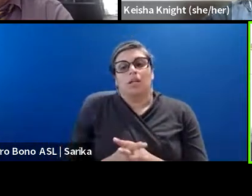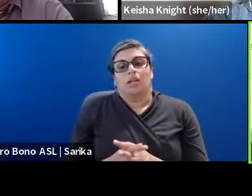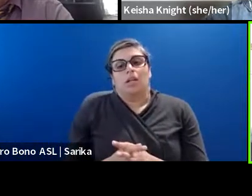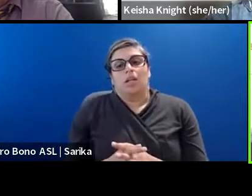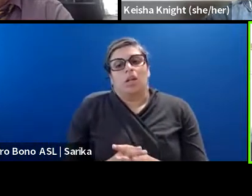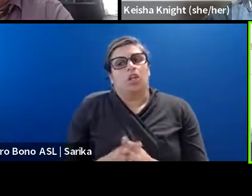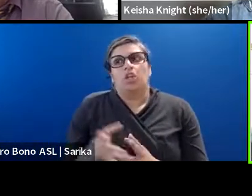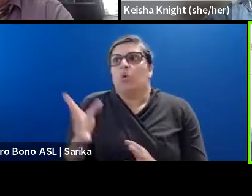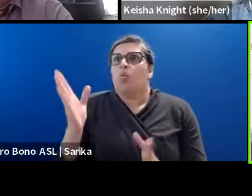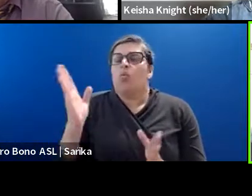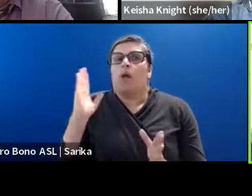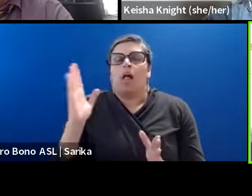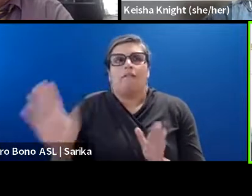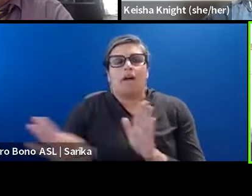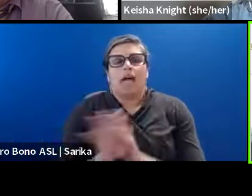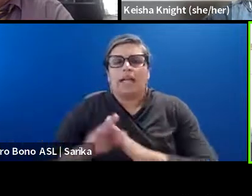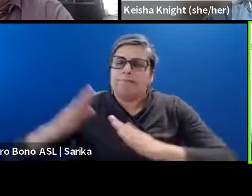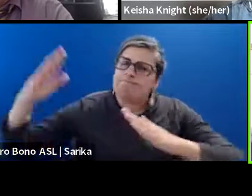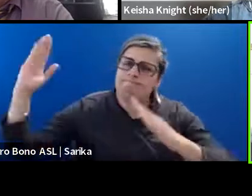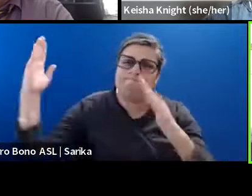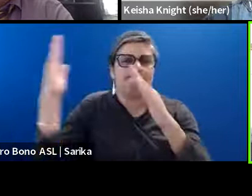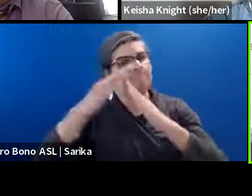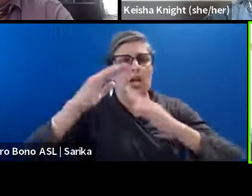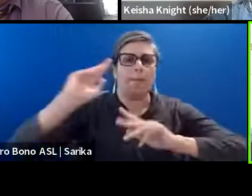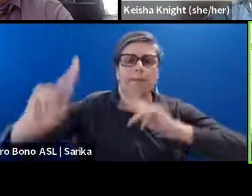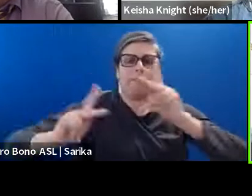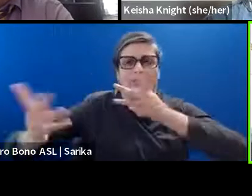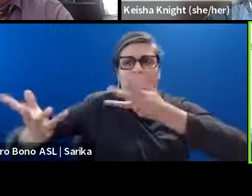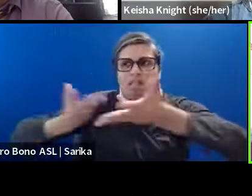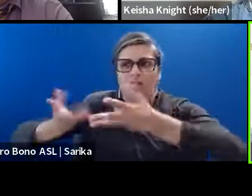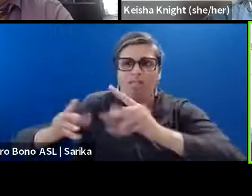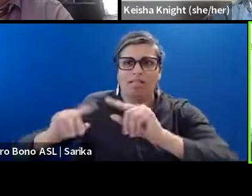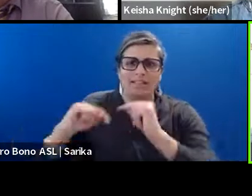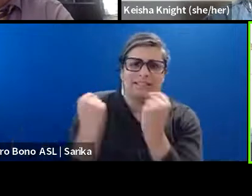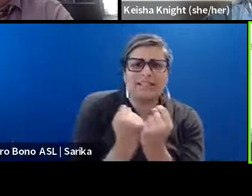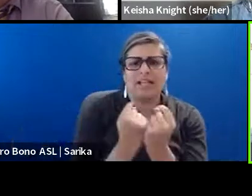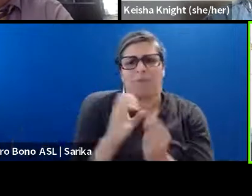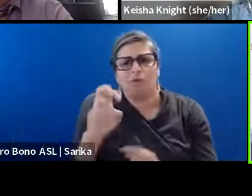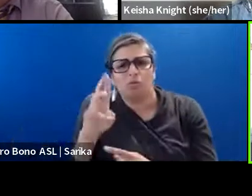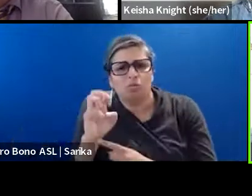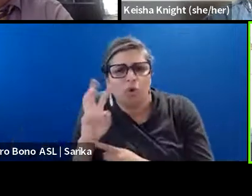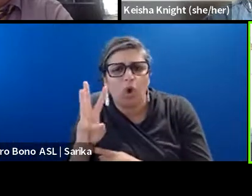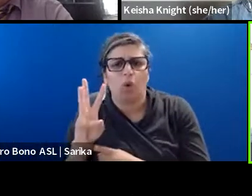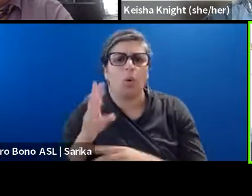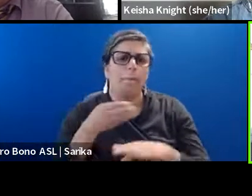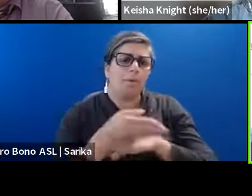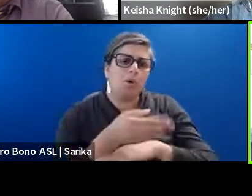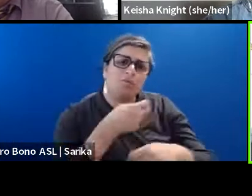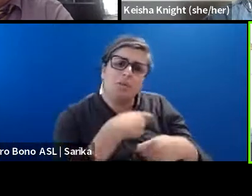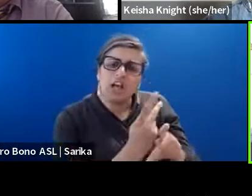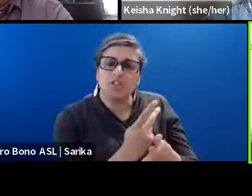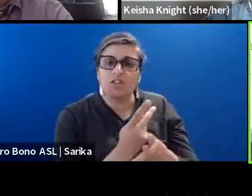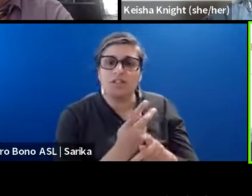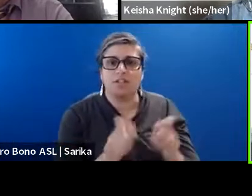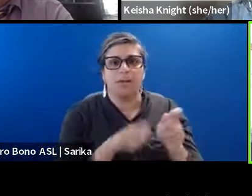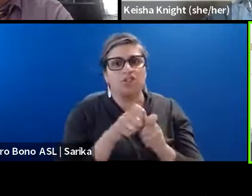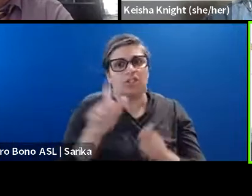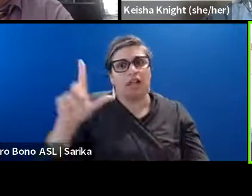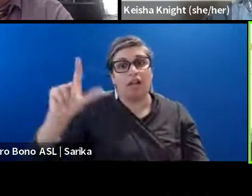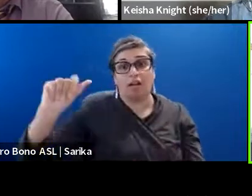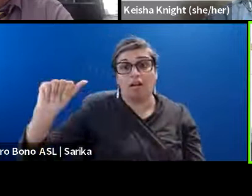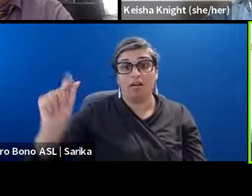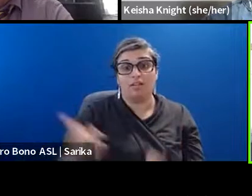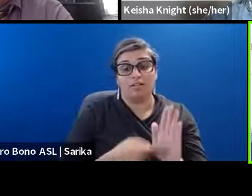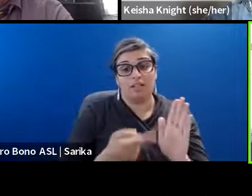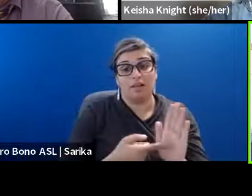top of the line people to work with in terms of crew, in terms of post-production, especially people from Los Angeles sometimes